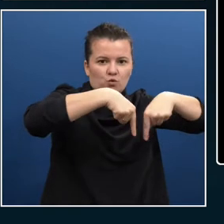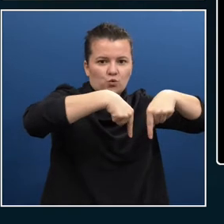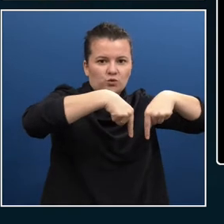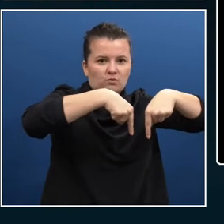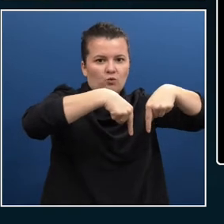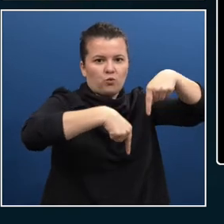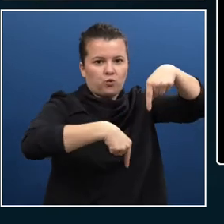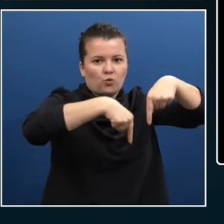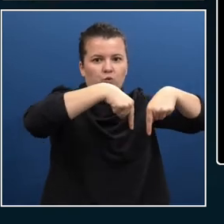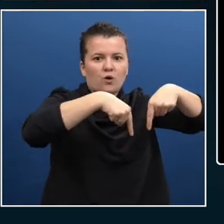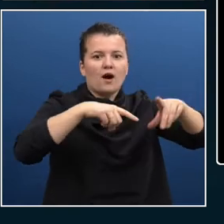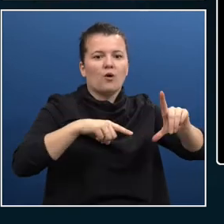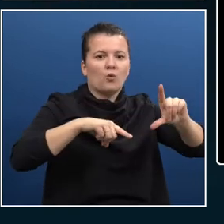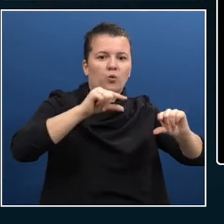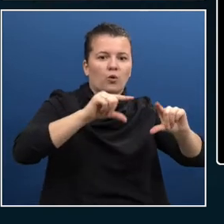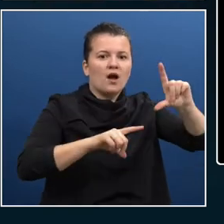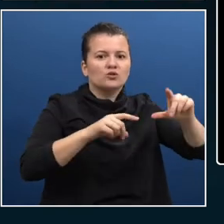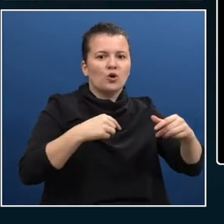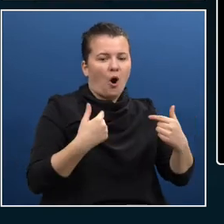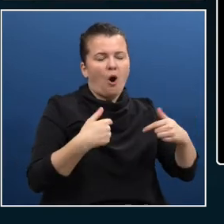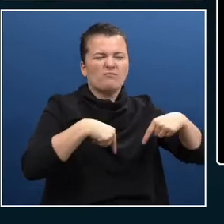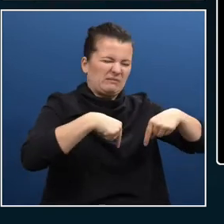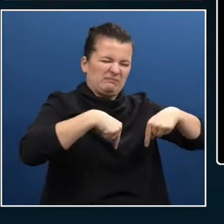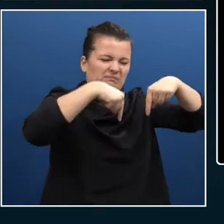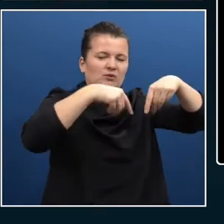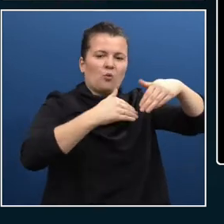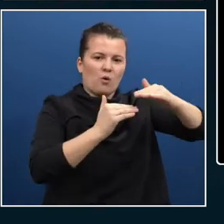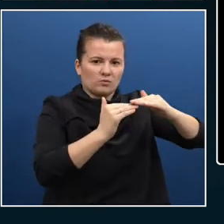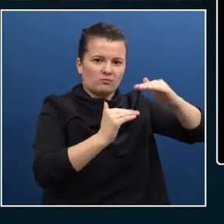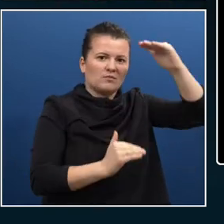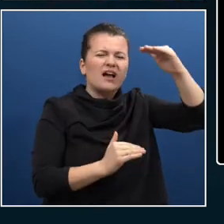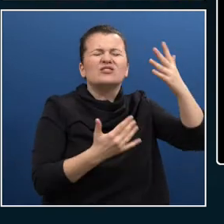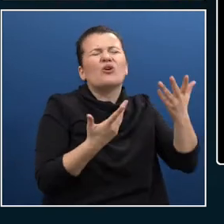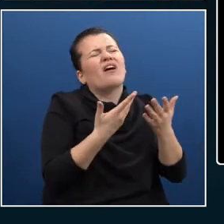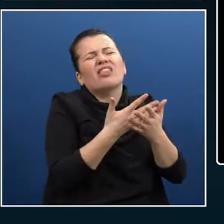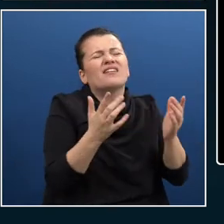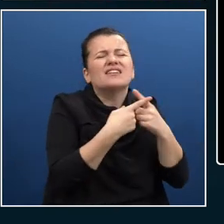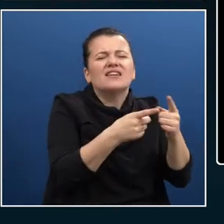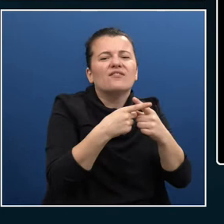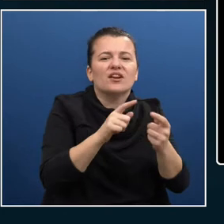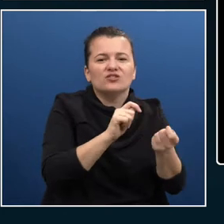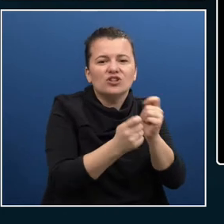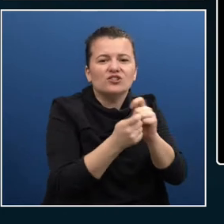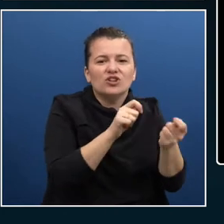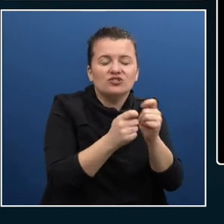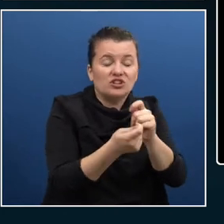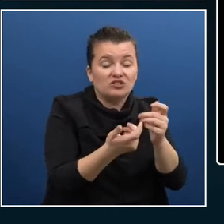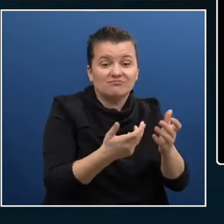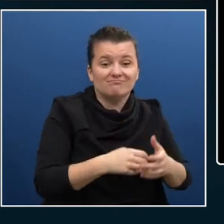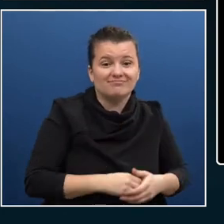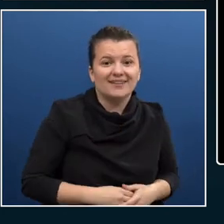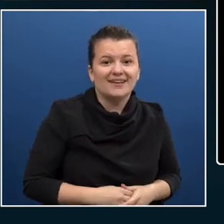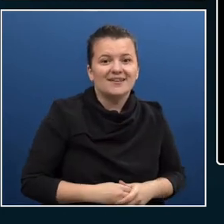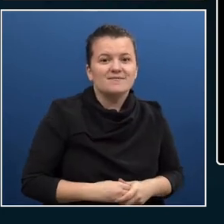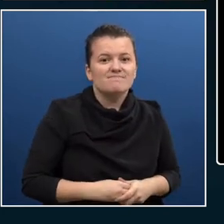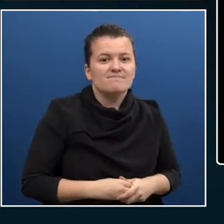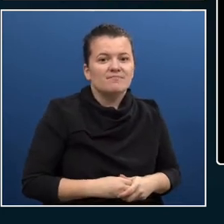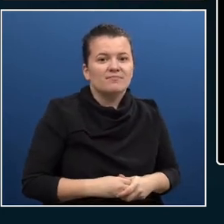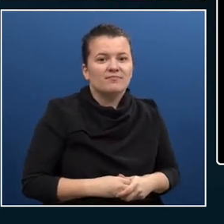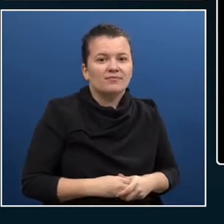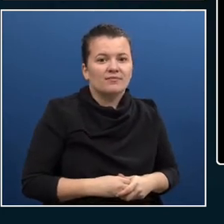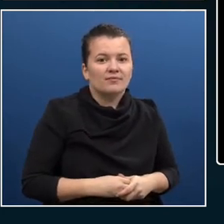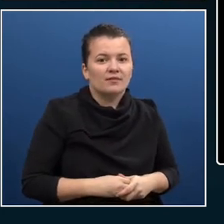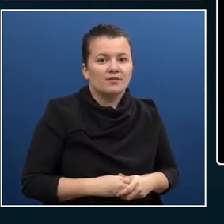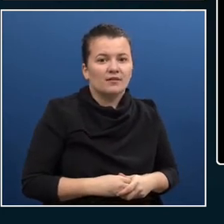thought, hmm, I'm not really that tall. I'm going to put the baby. And I got on. It did its little calculation. And then it called me horrible